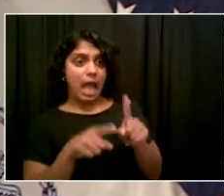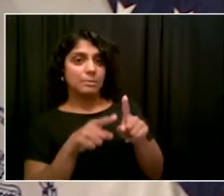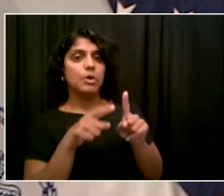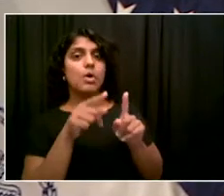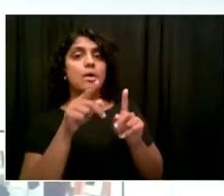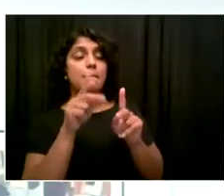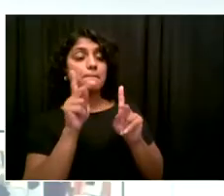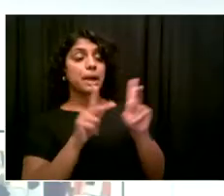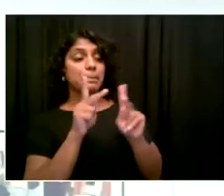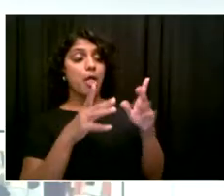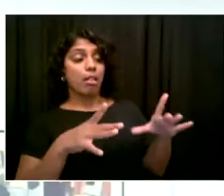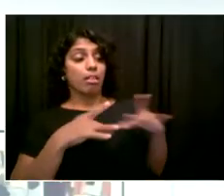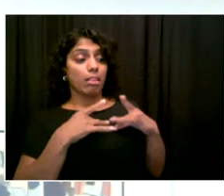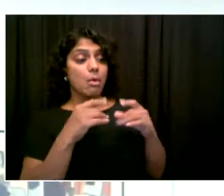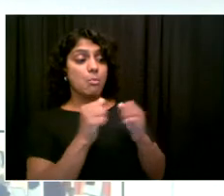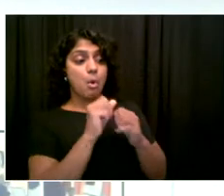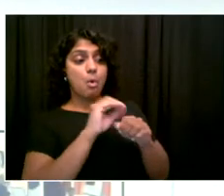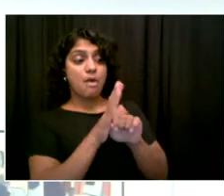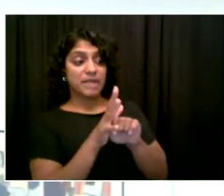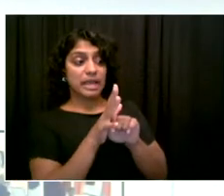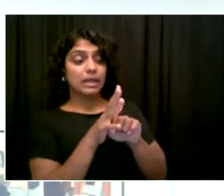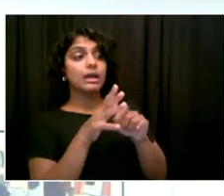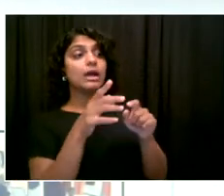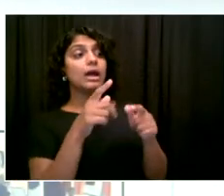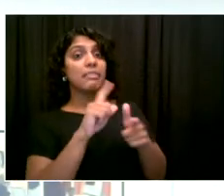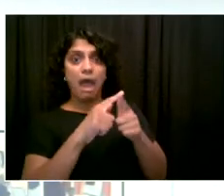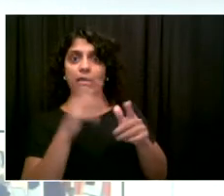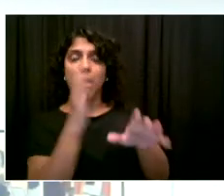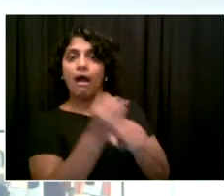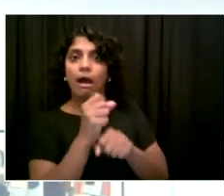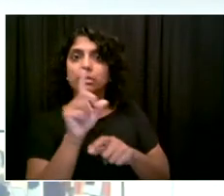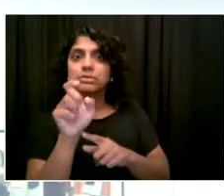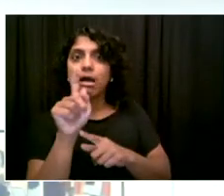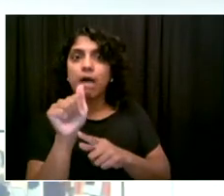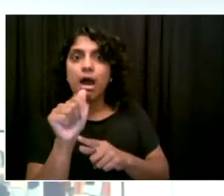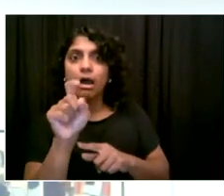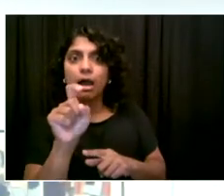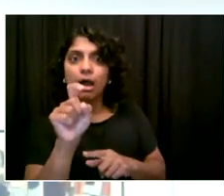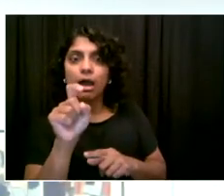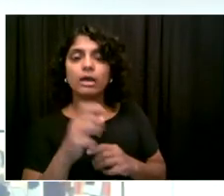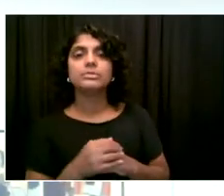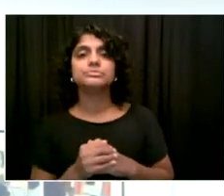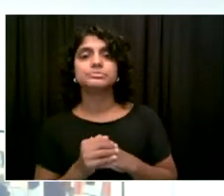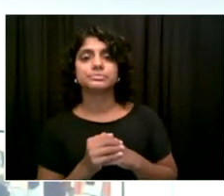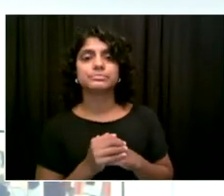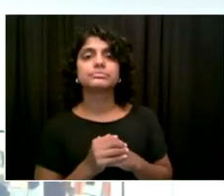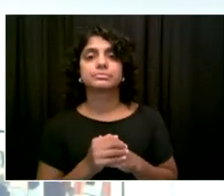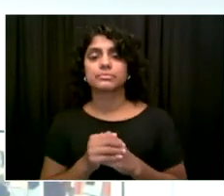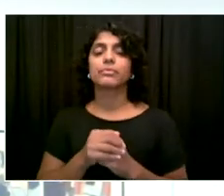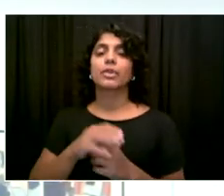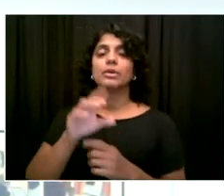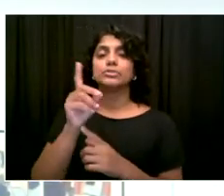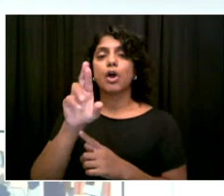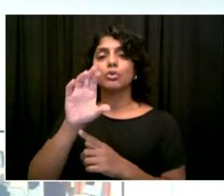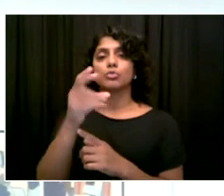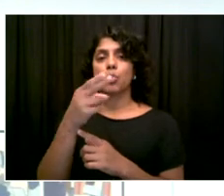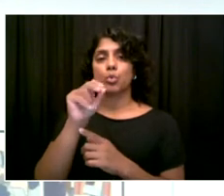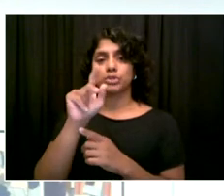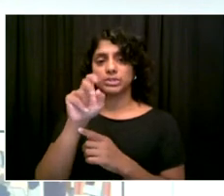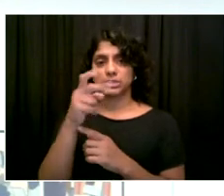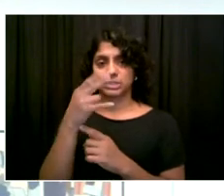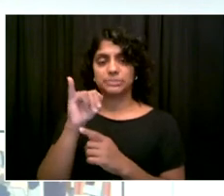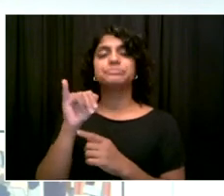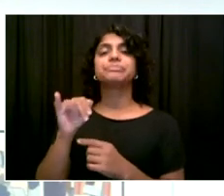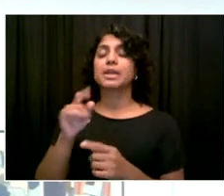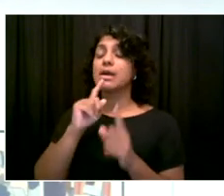Thank you for this important question, which is, if someone has had previous infection, and particularly if they have antibodies after that